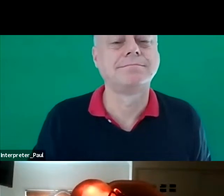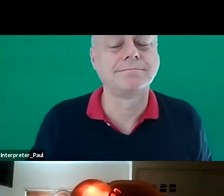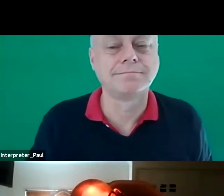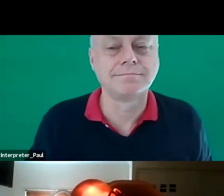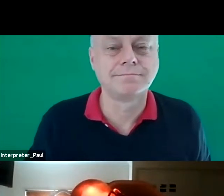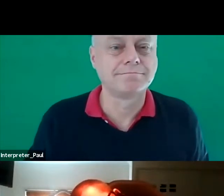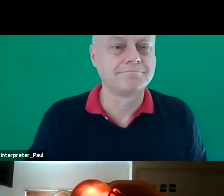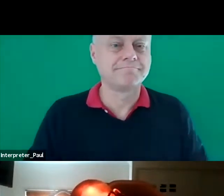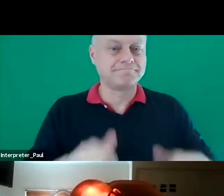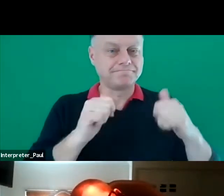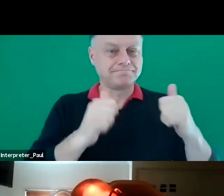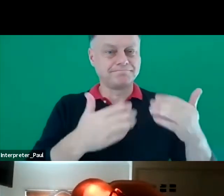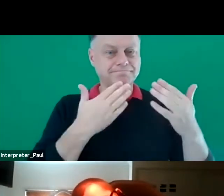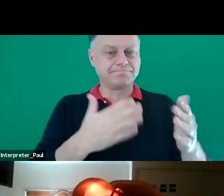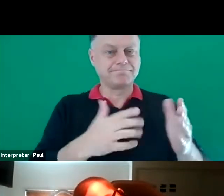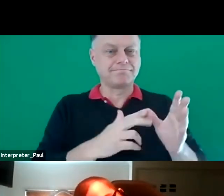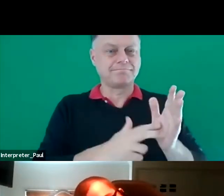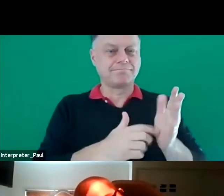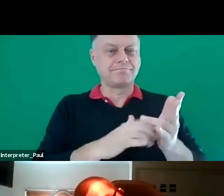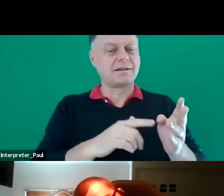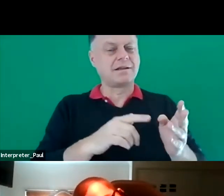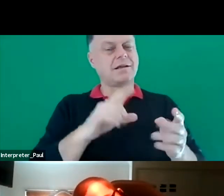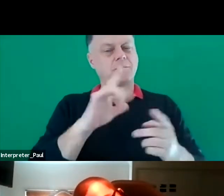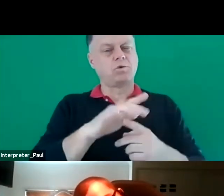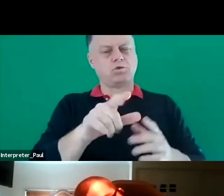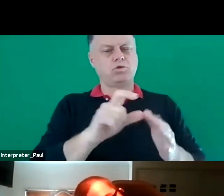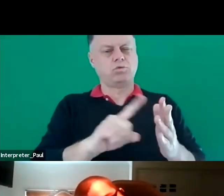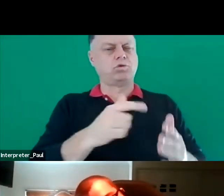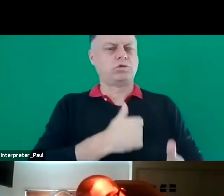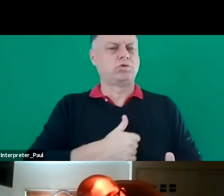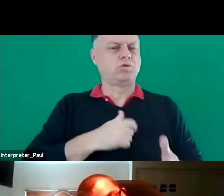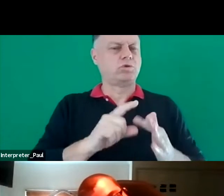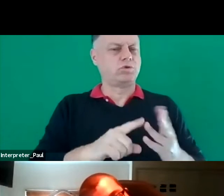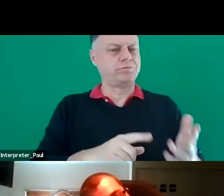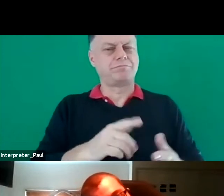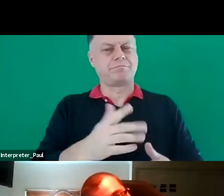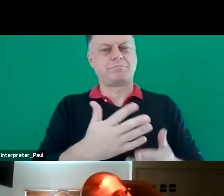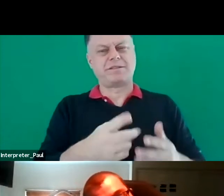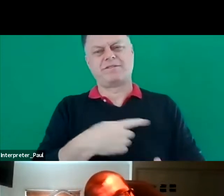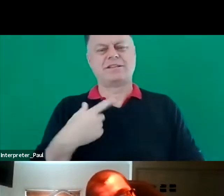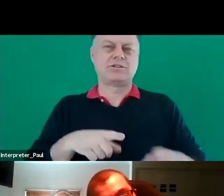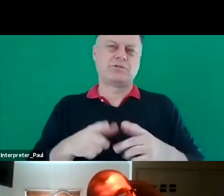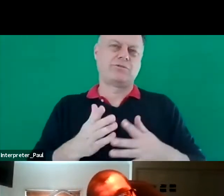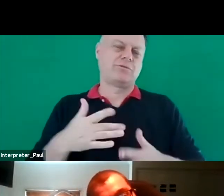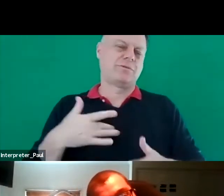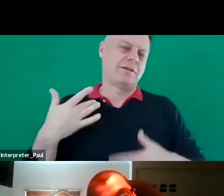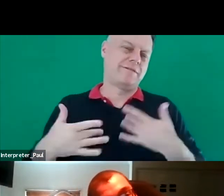Well, that's great. Thanks, Anthony. And it's really important to be doing what you enjoy. I think a lot of us have learned that in our